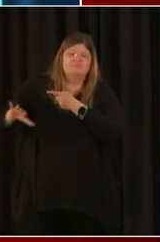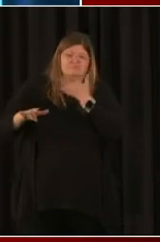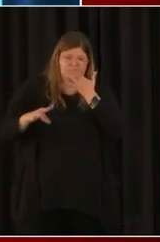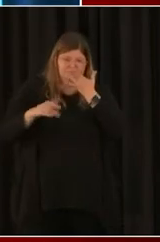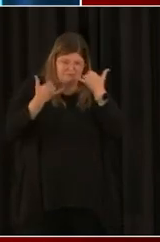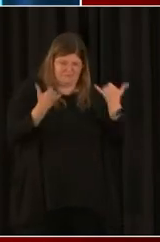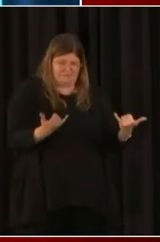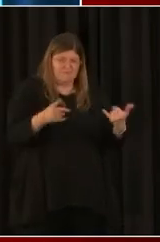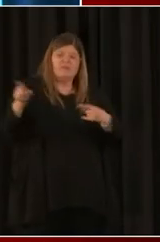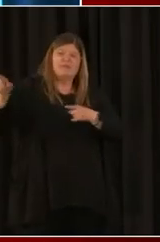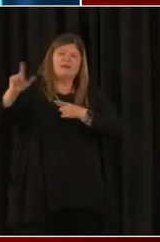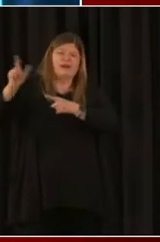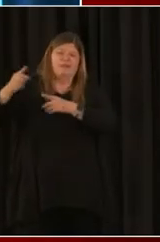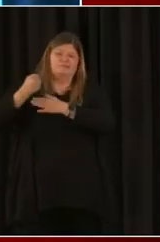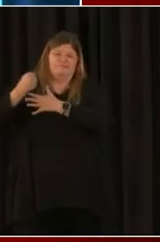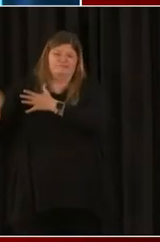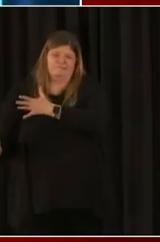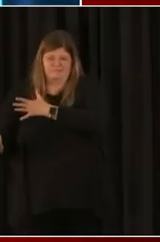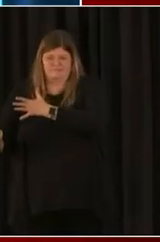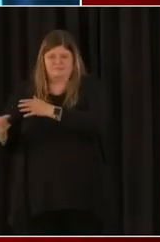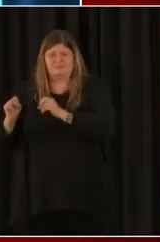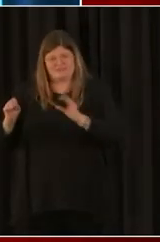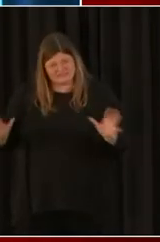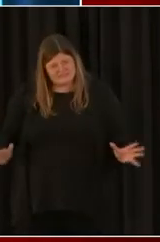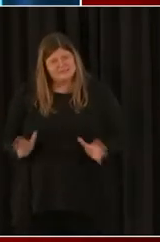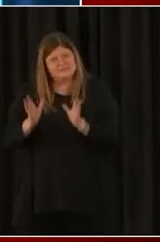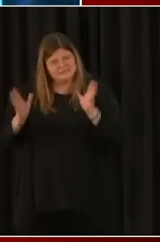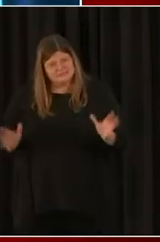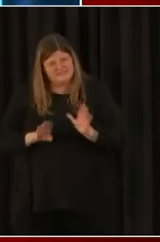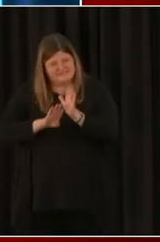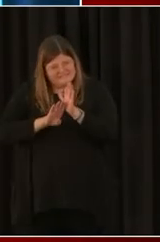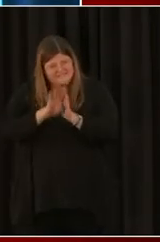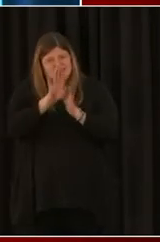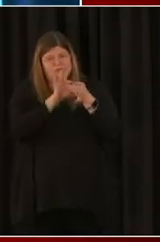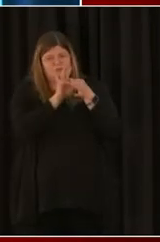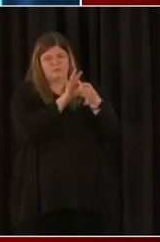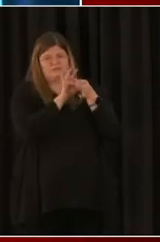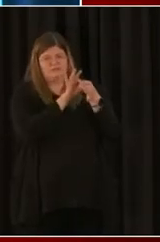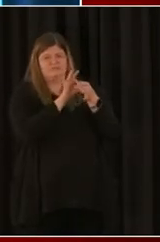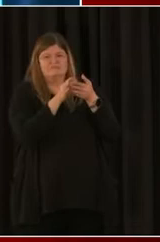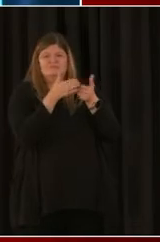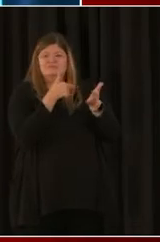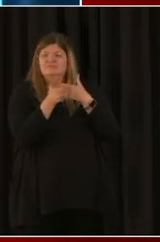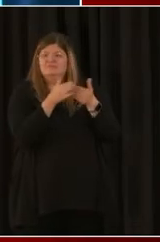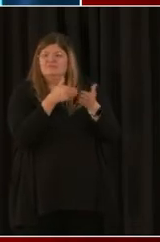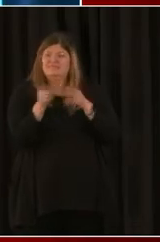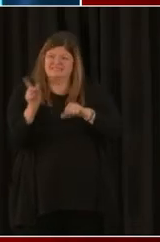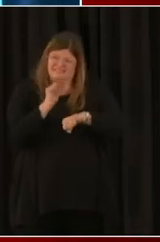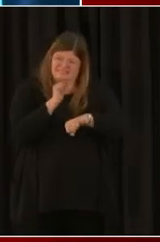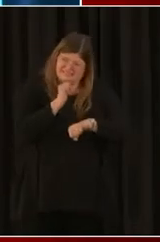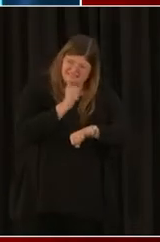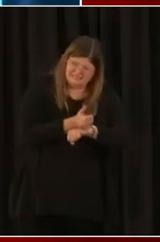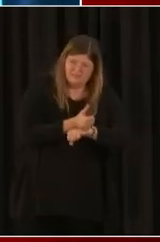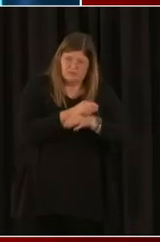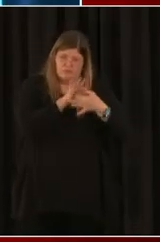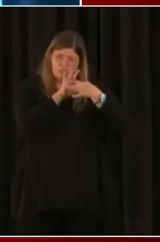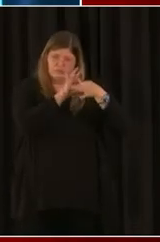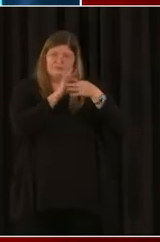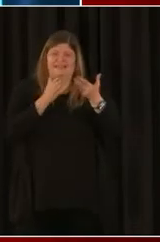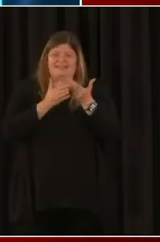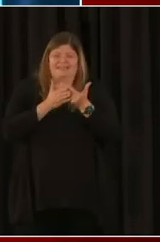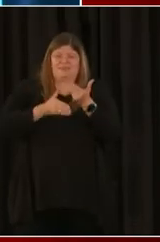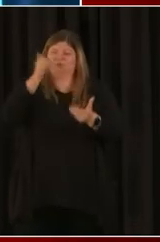to have a relationship with your deposit institution or establish one. It just makes it easier to navigate